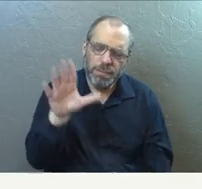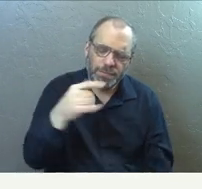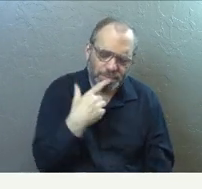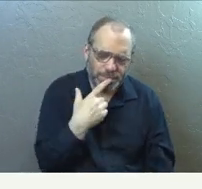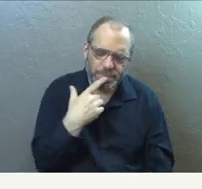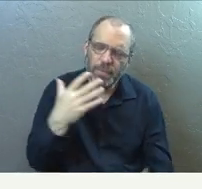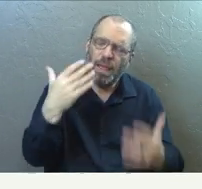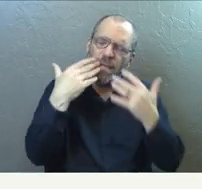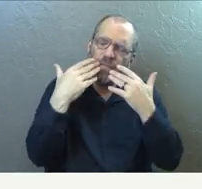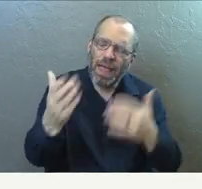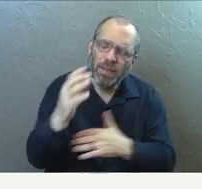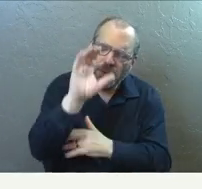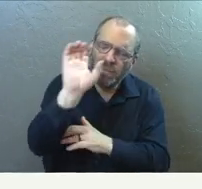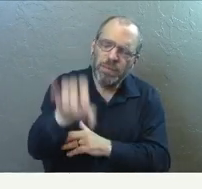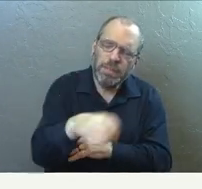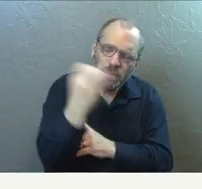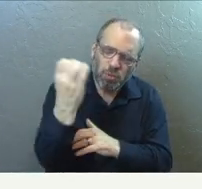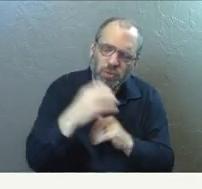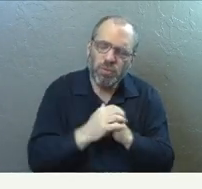we thank you for Easter.